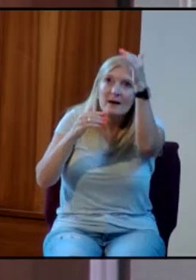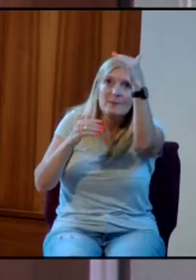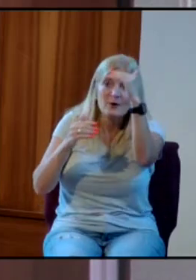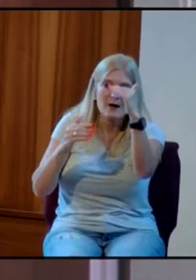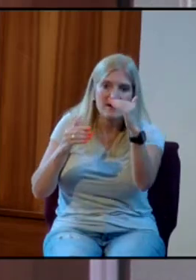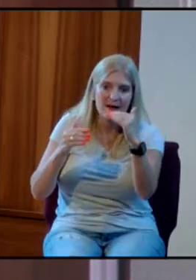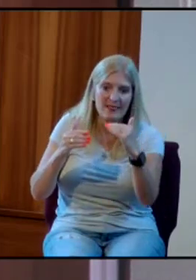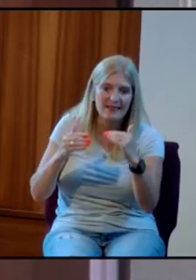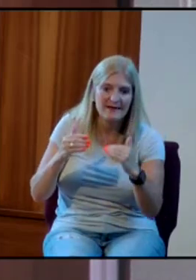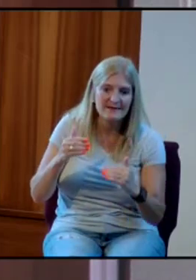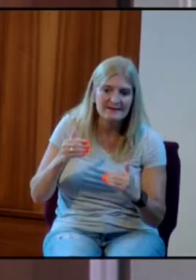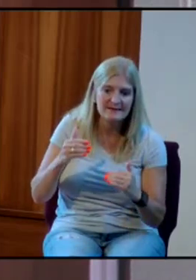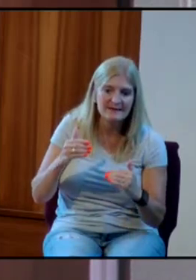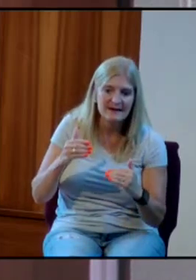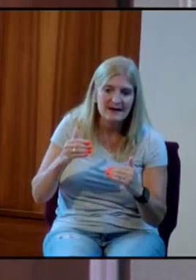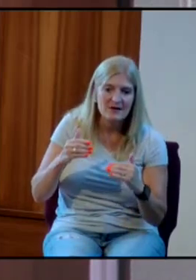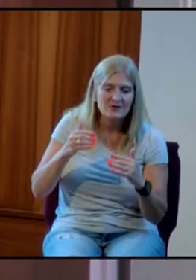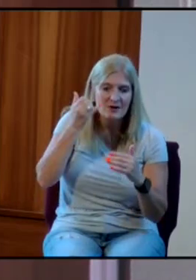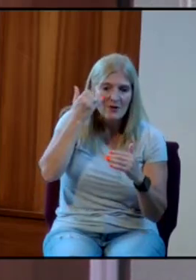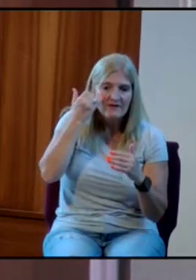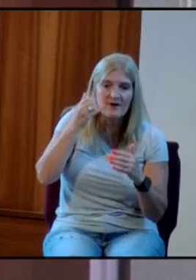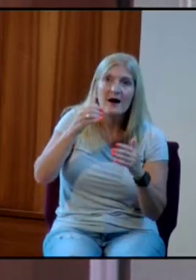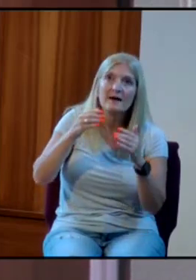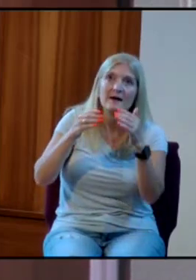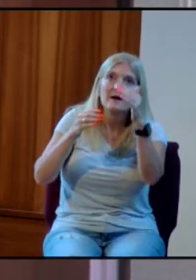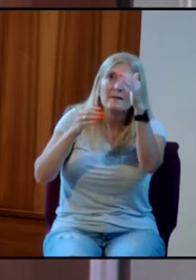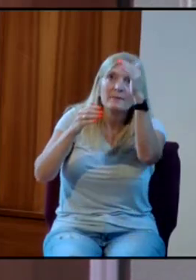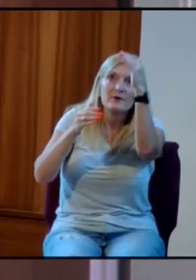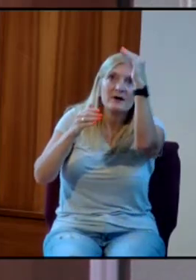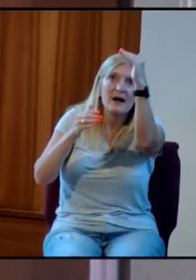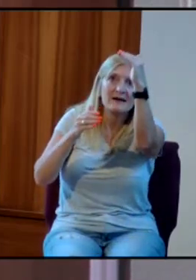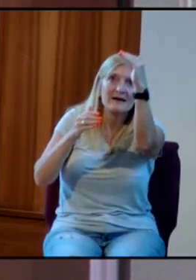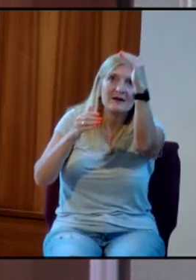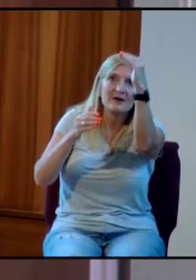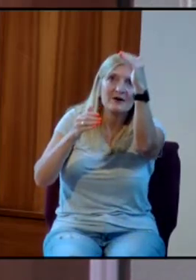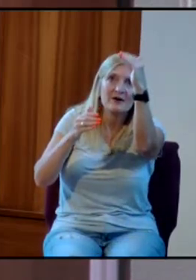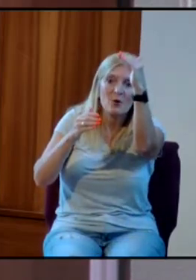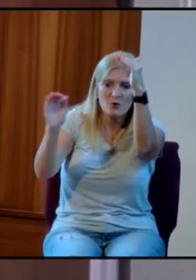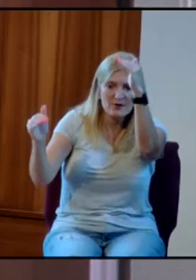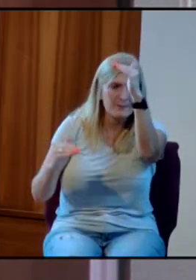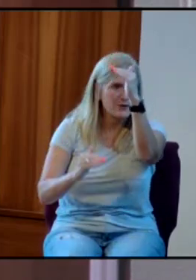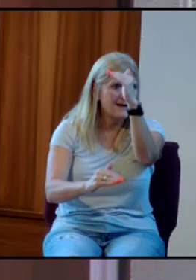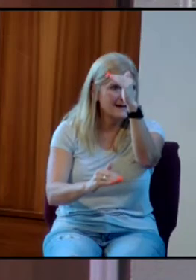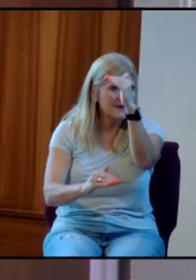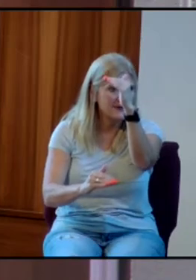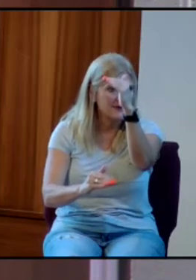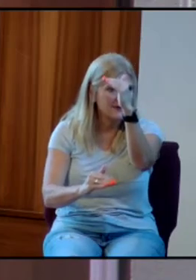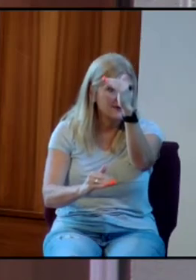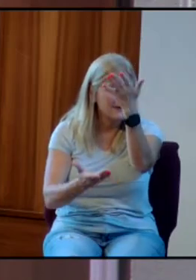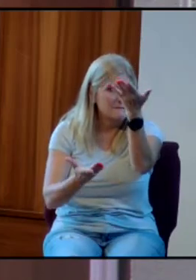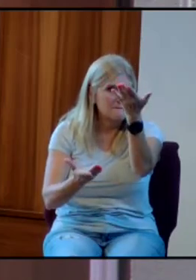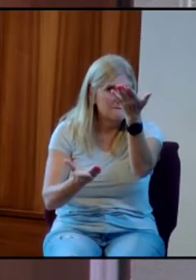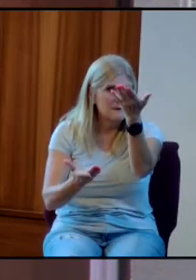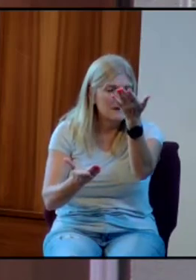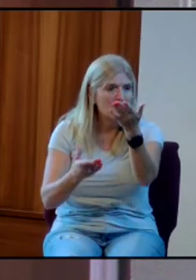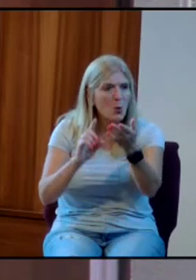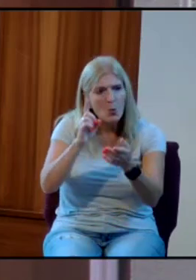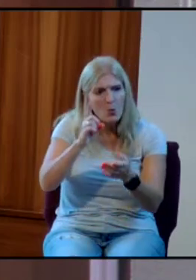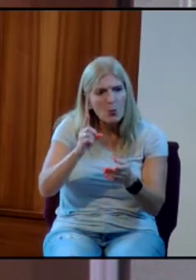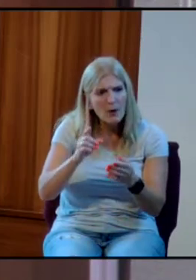seek him less and less. And then we love, we seek God with all our heart when we seek him spiritually.